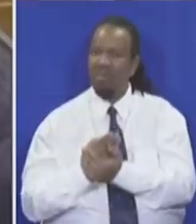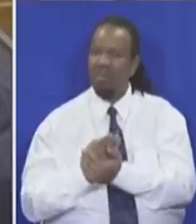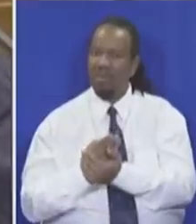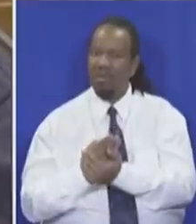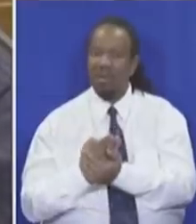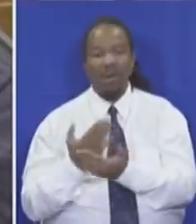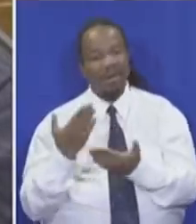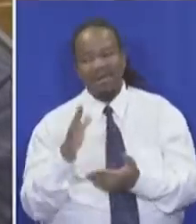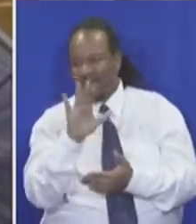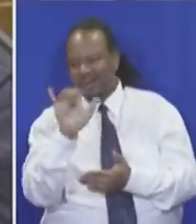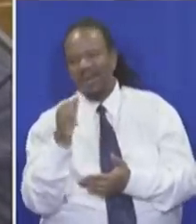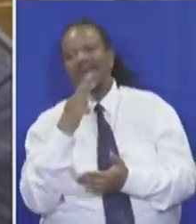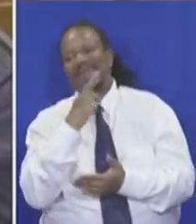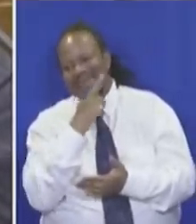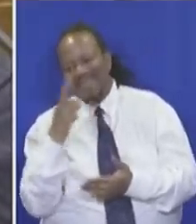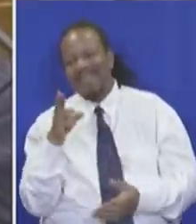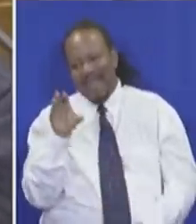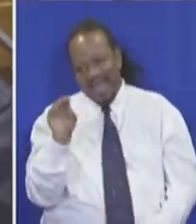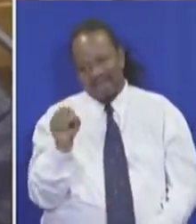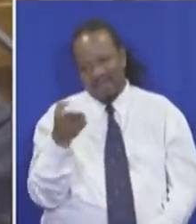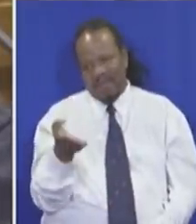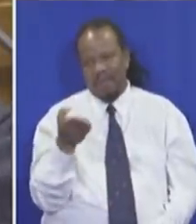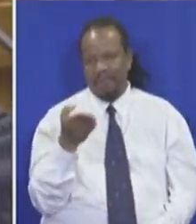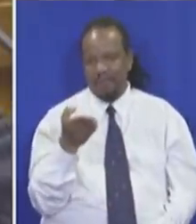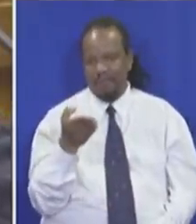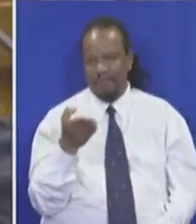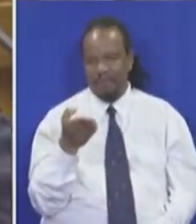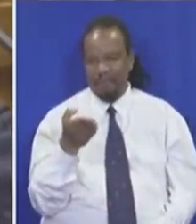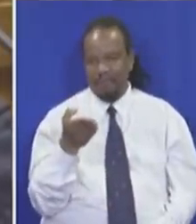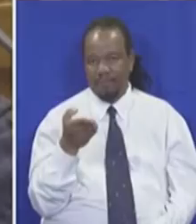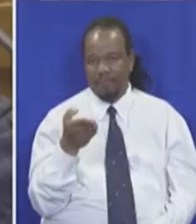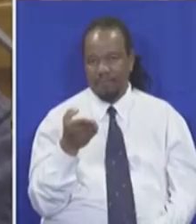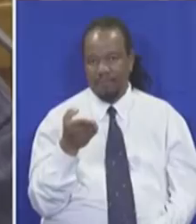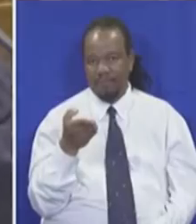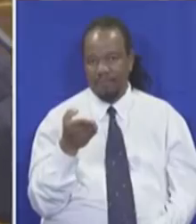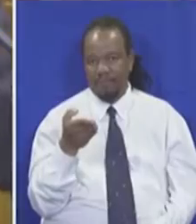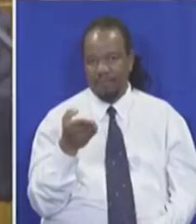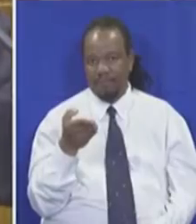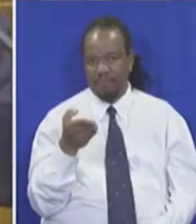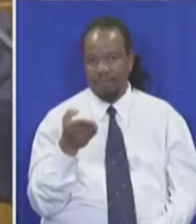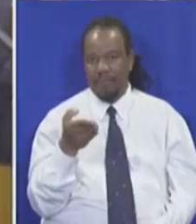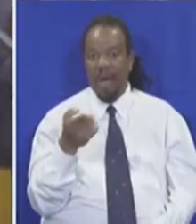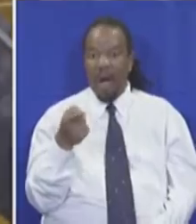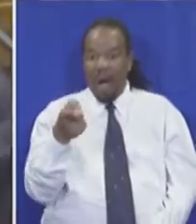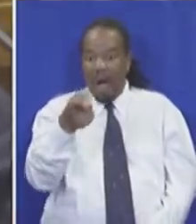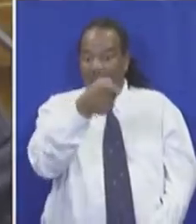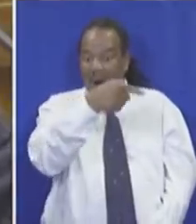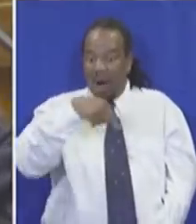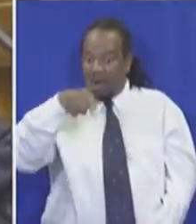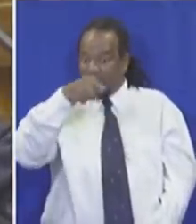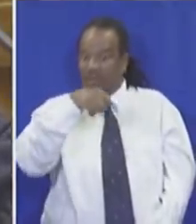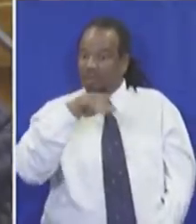reality in South Africa. That between us, there are